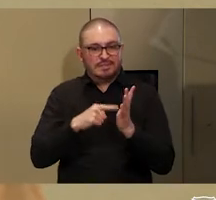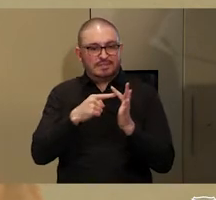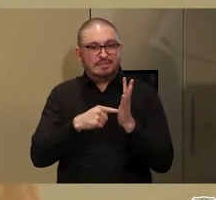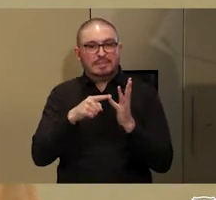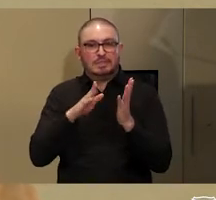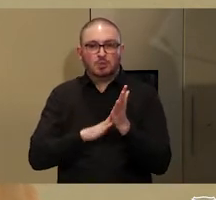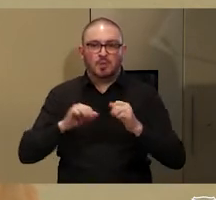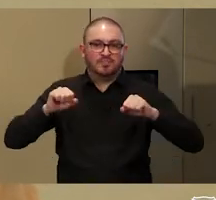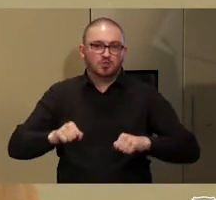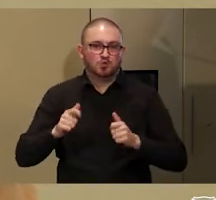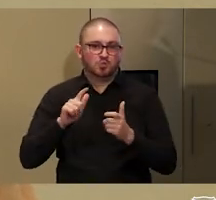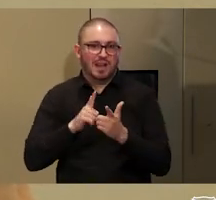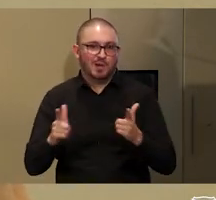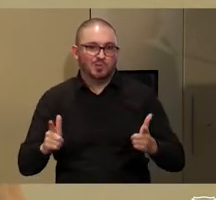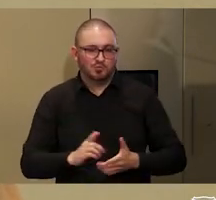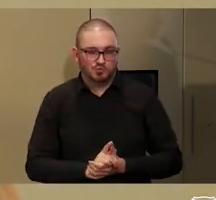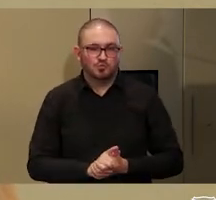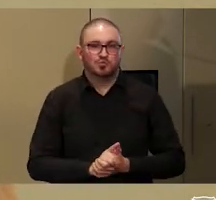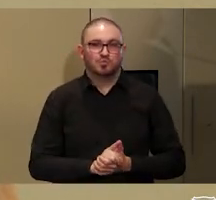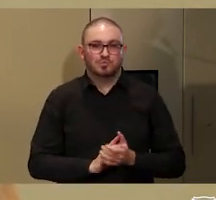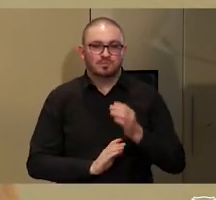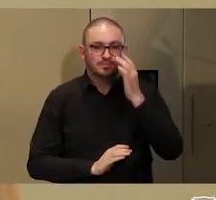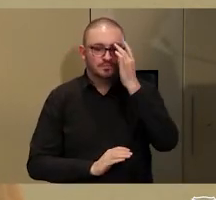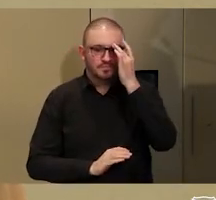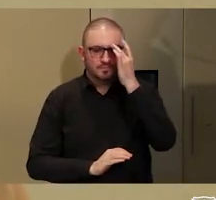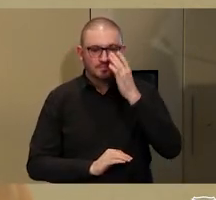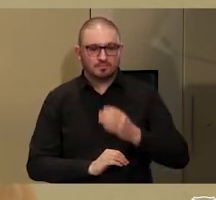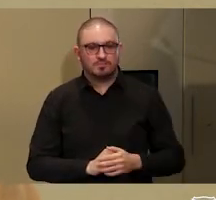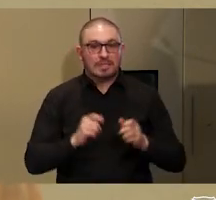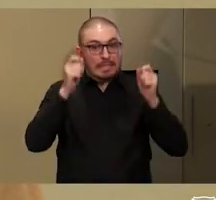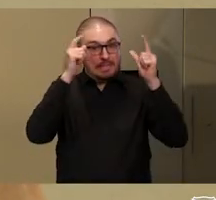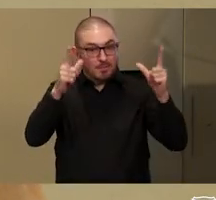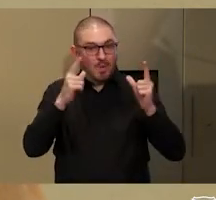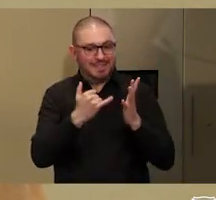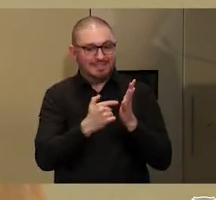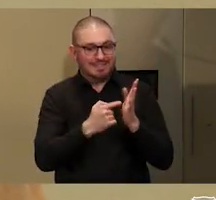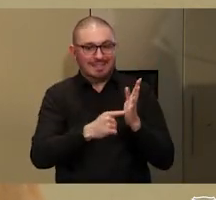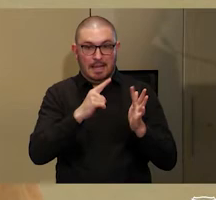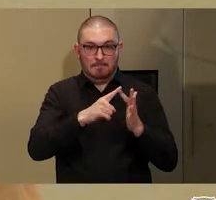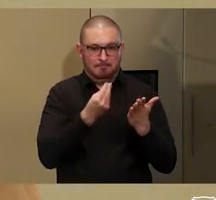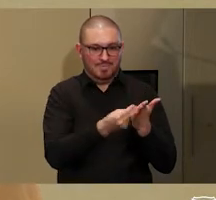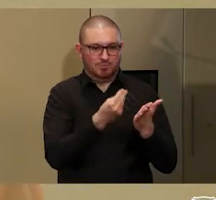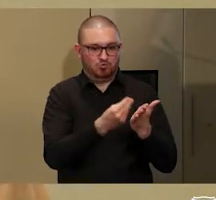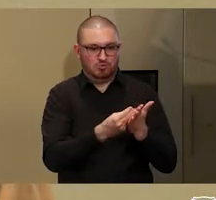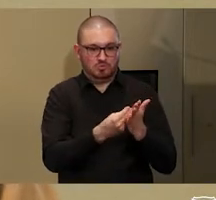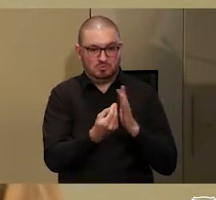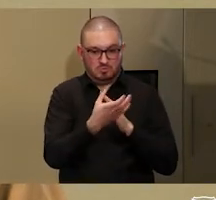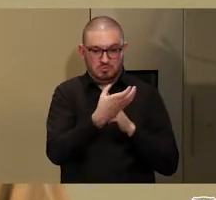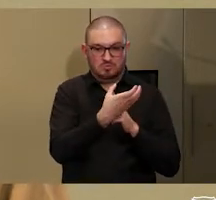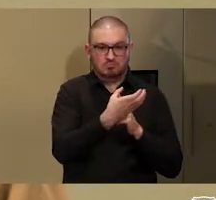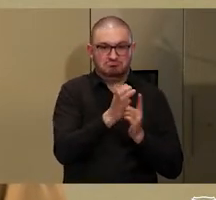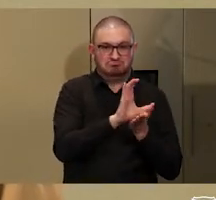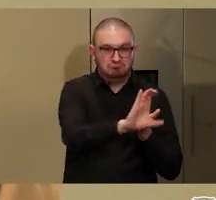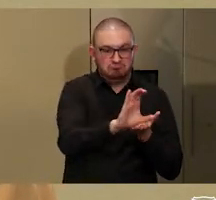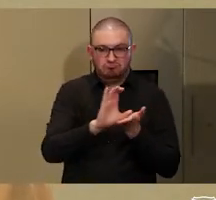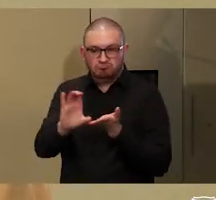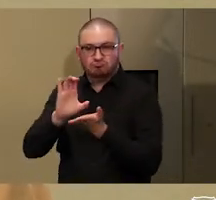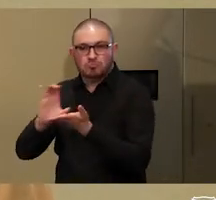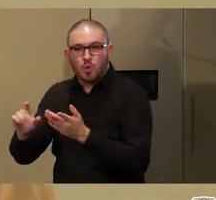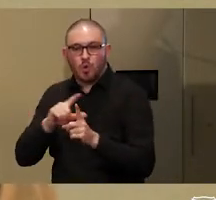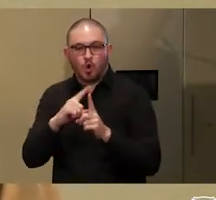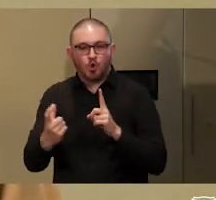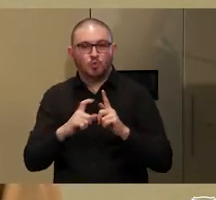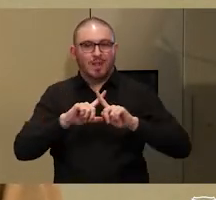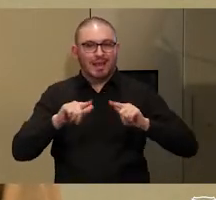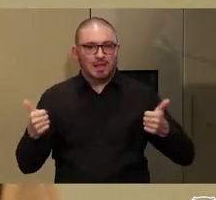A tiny fraction of Timor-Leste's state budget is allocated to cultural and linguistic preservation